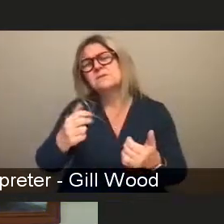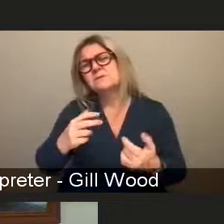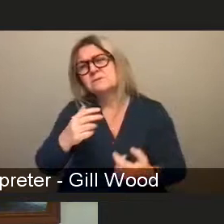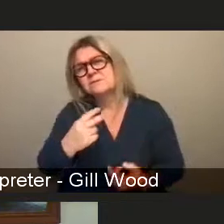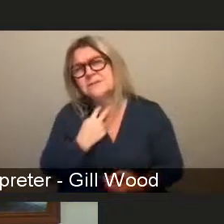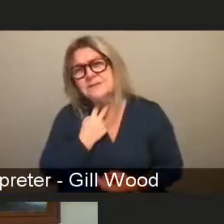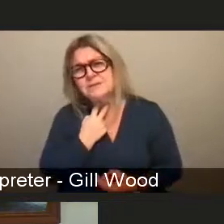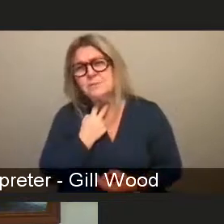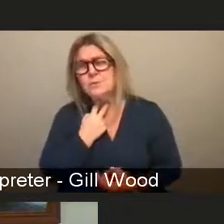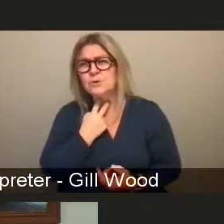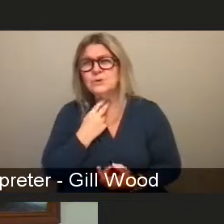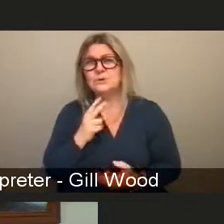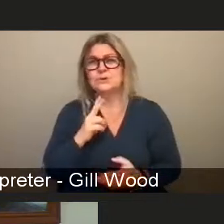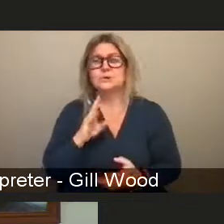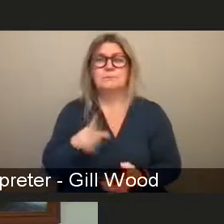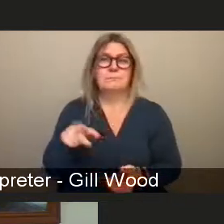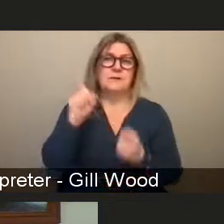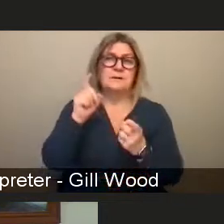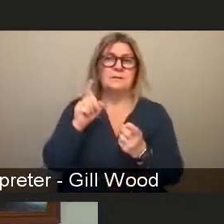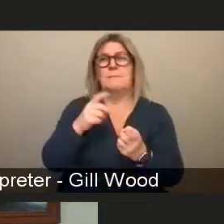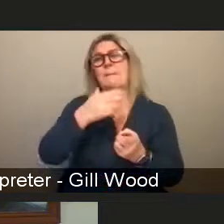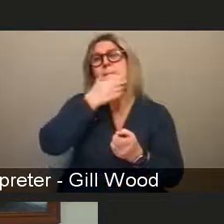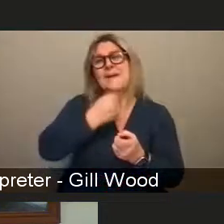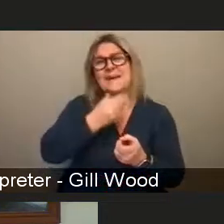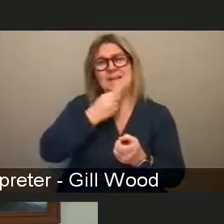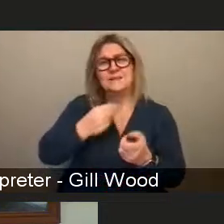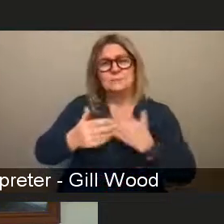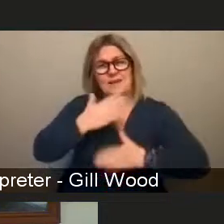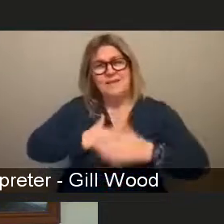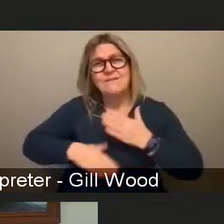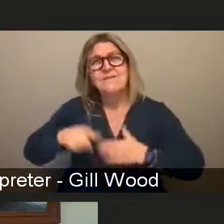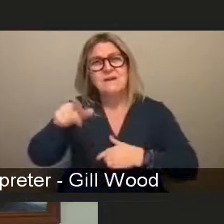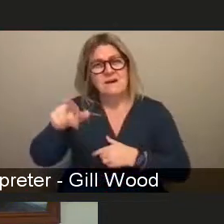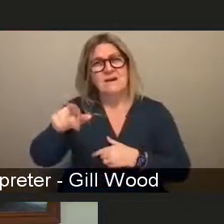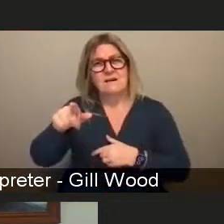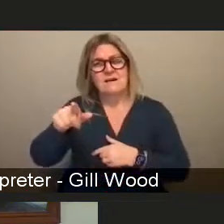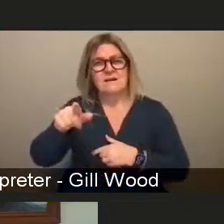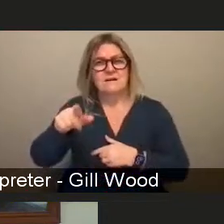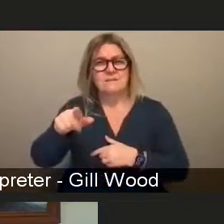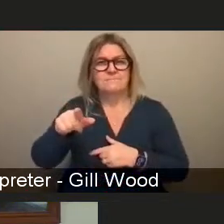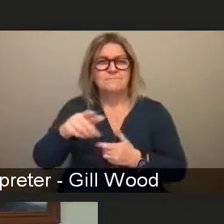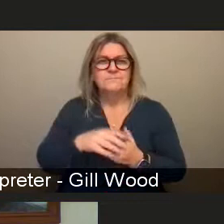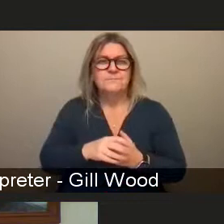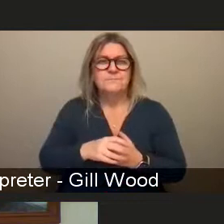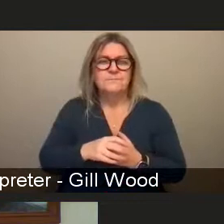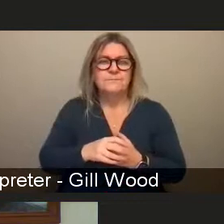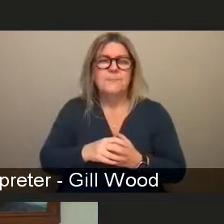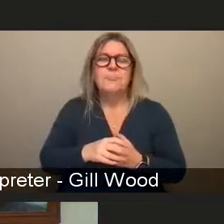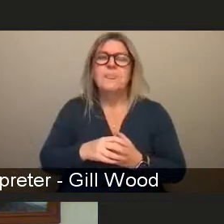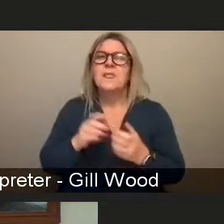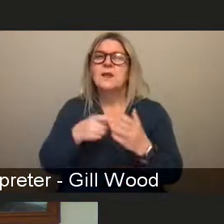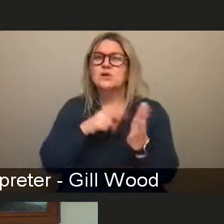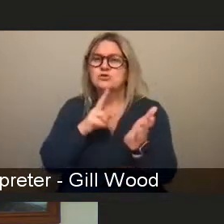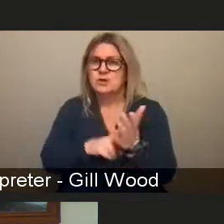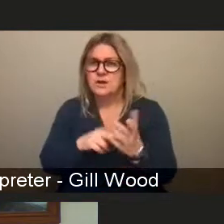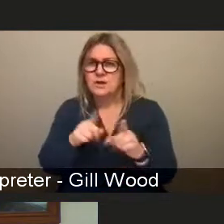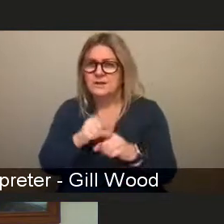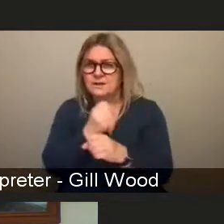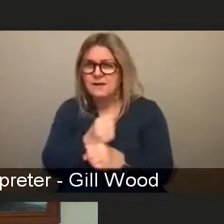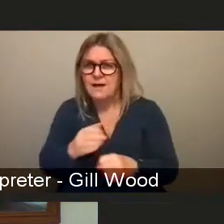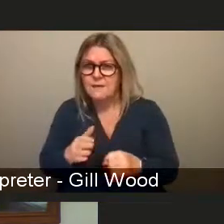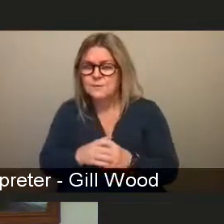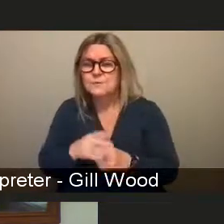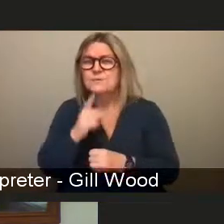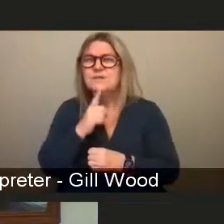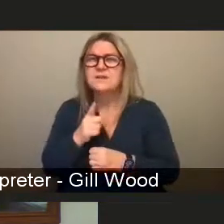attitudes in council chambers and another link question from jen from glasgow says um key in my mind as we're heading to local